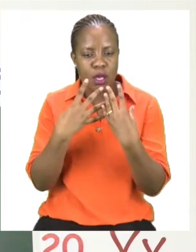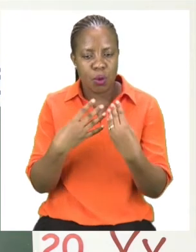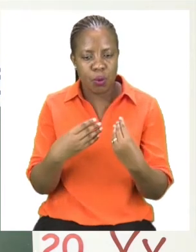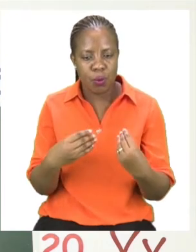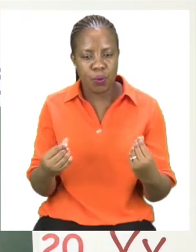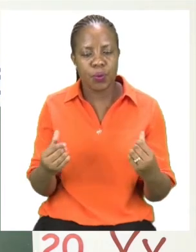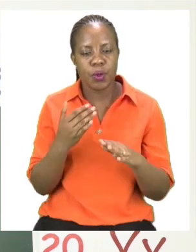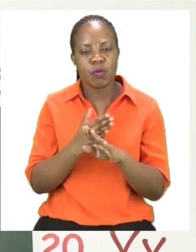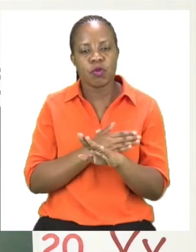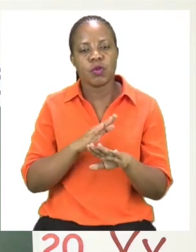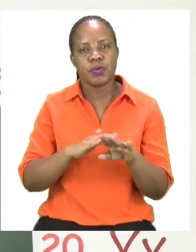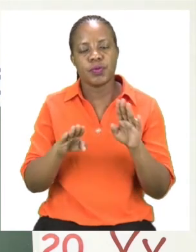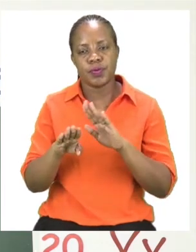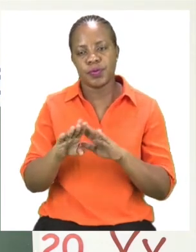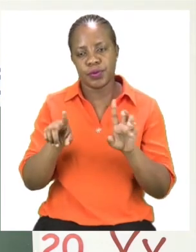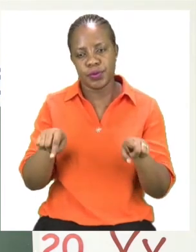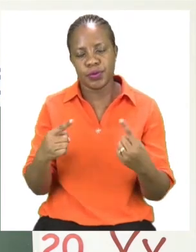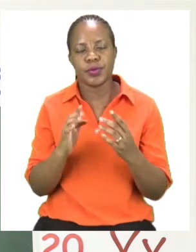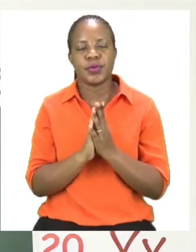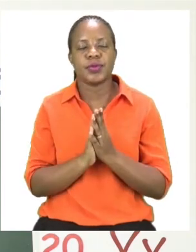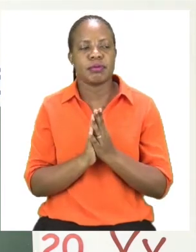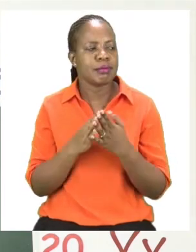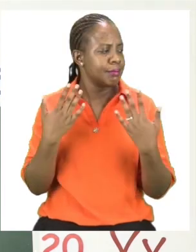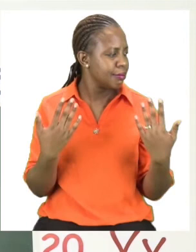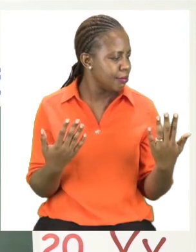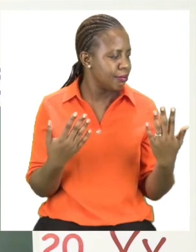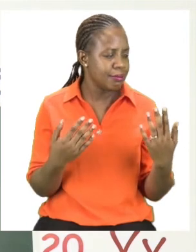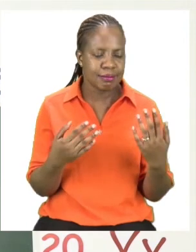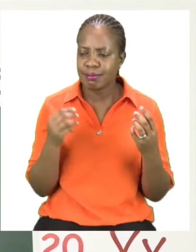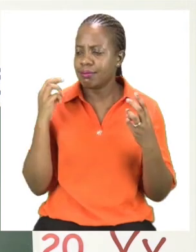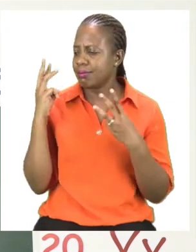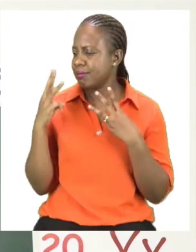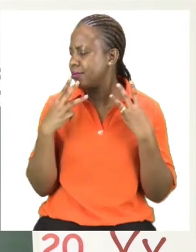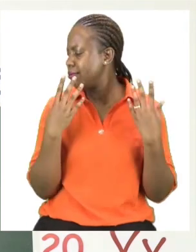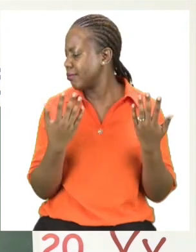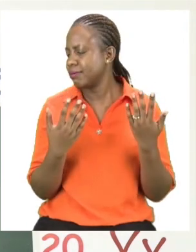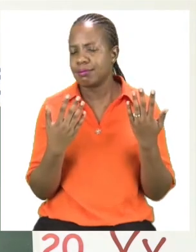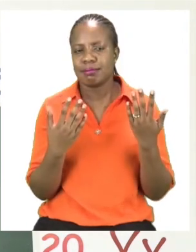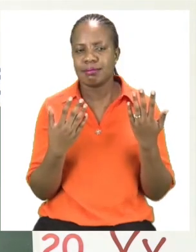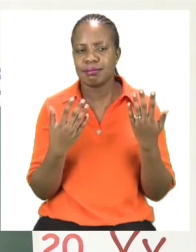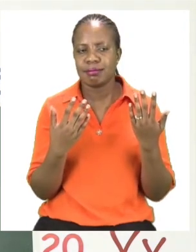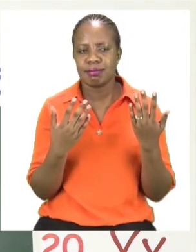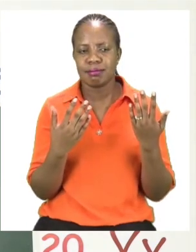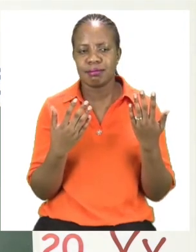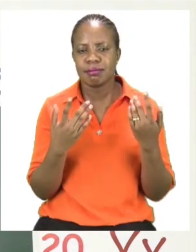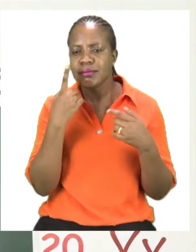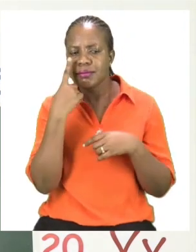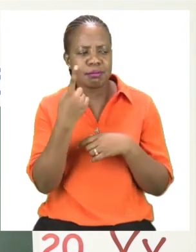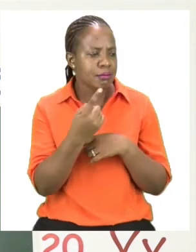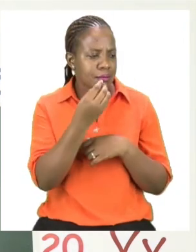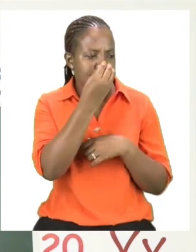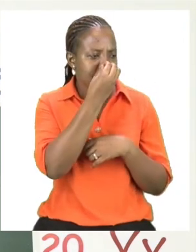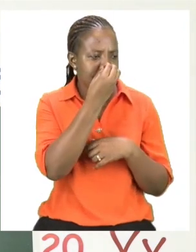Well done! I wonder, has anyone seen Sashi today? He